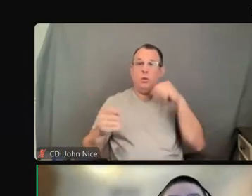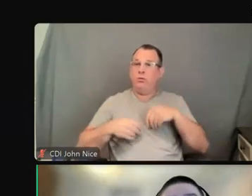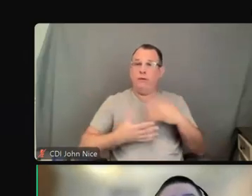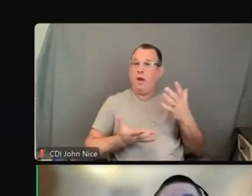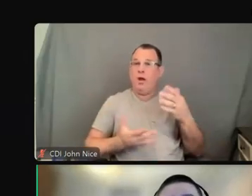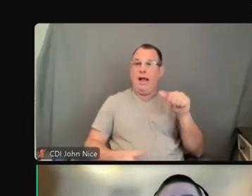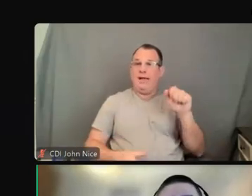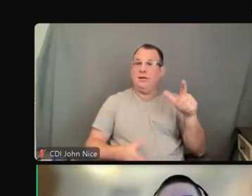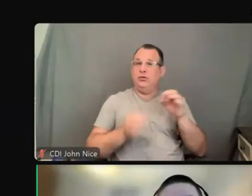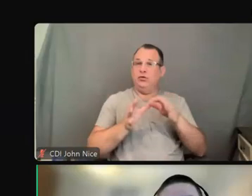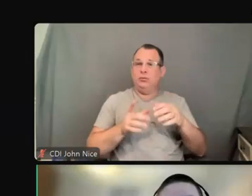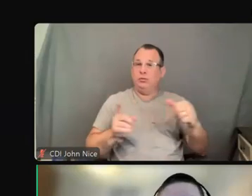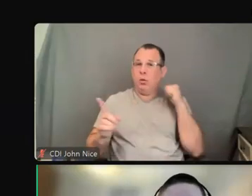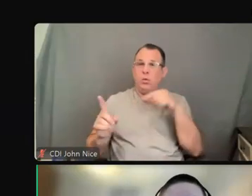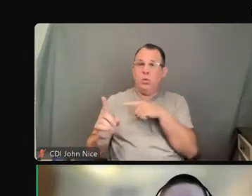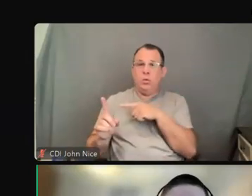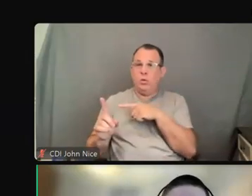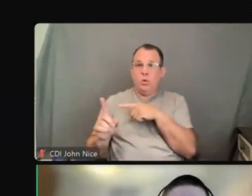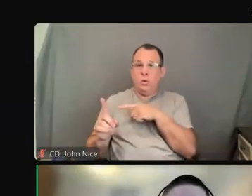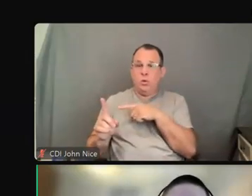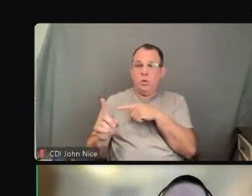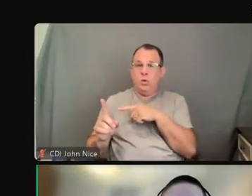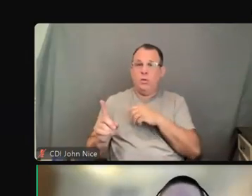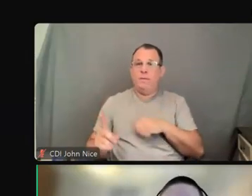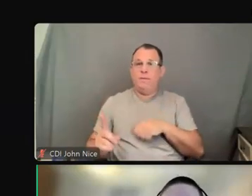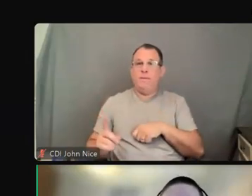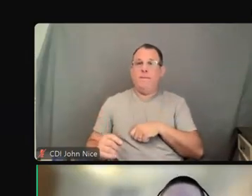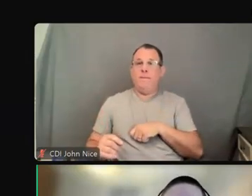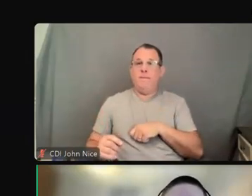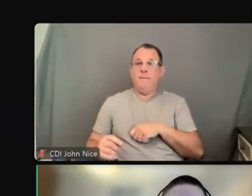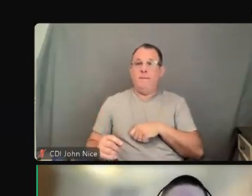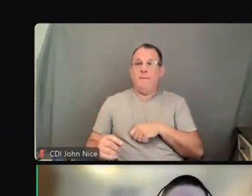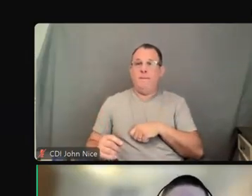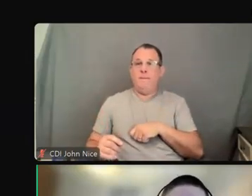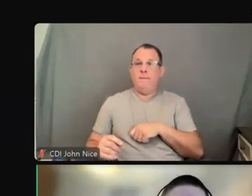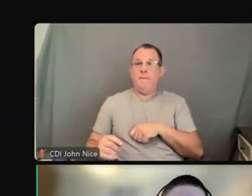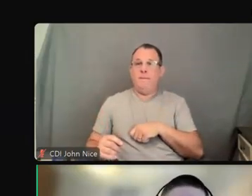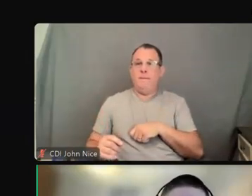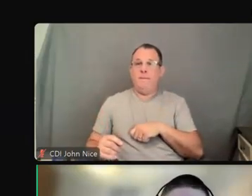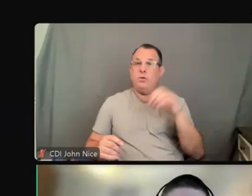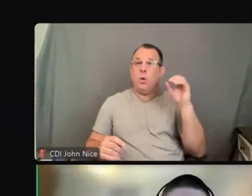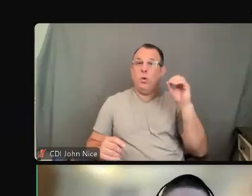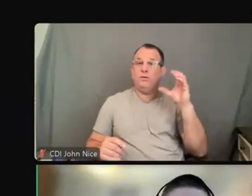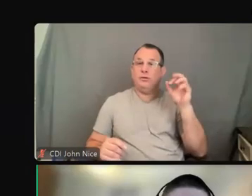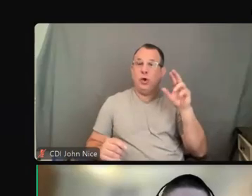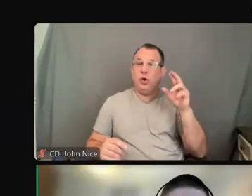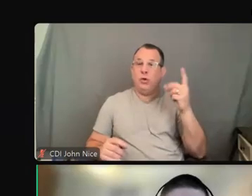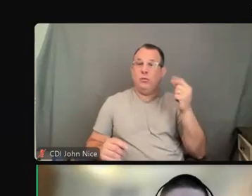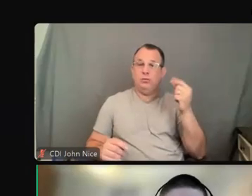for the six-year-old's physical therapy appointments. So when OCR received a complaint,